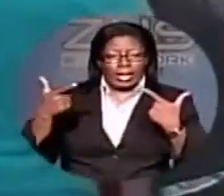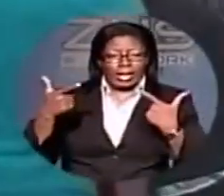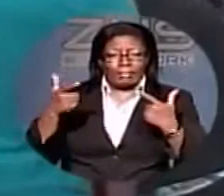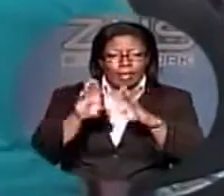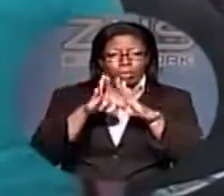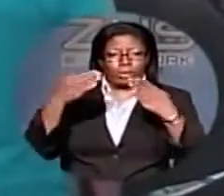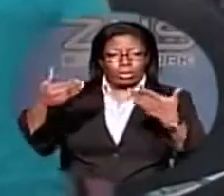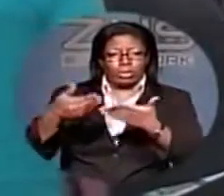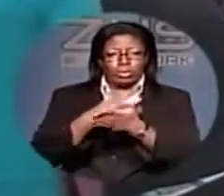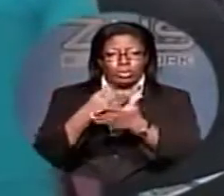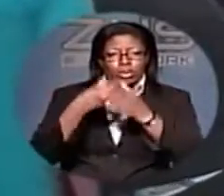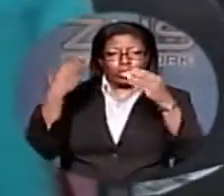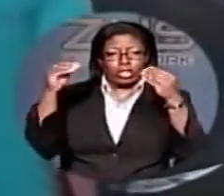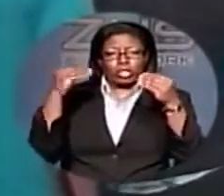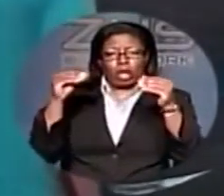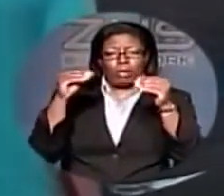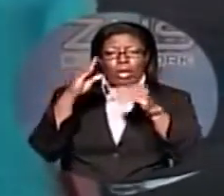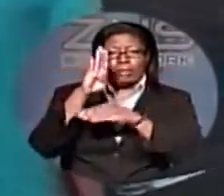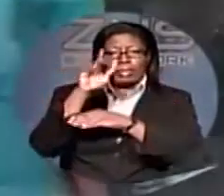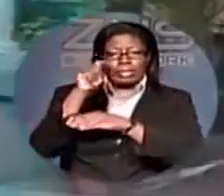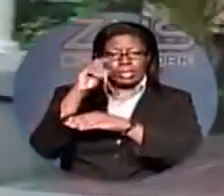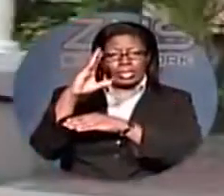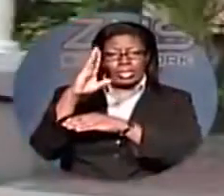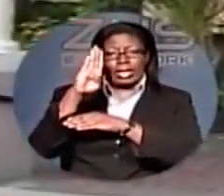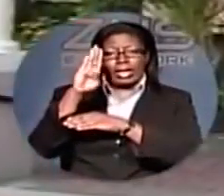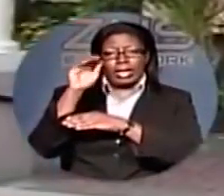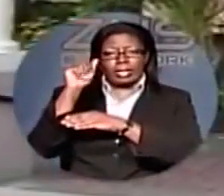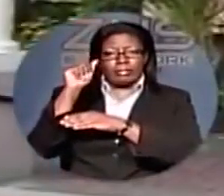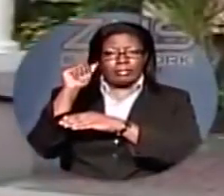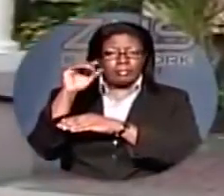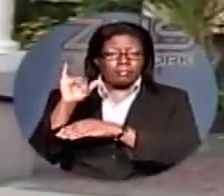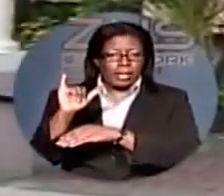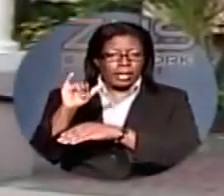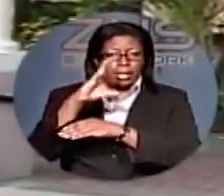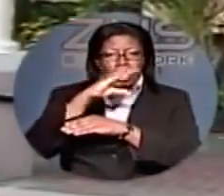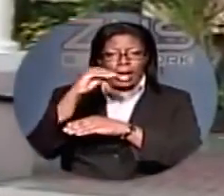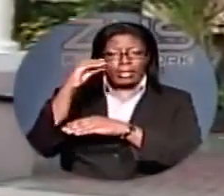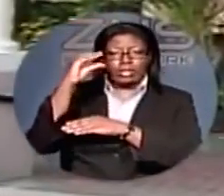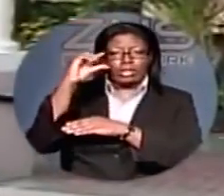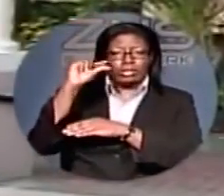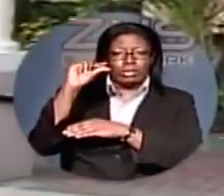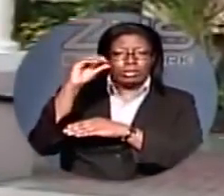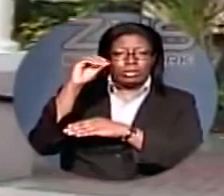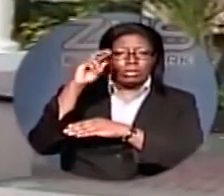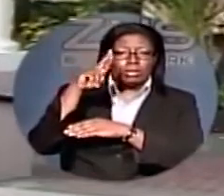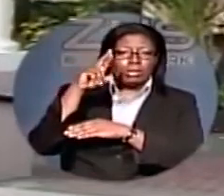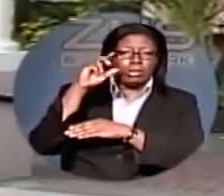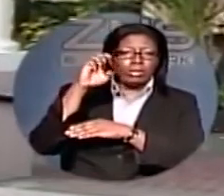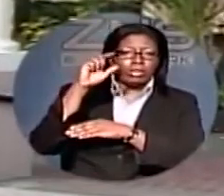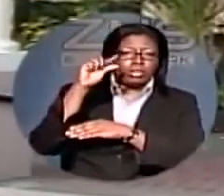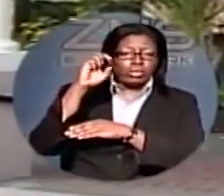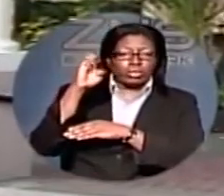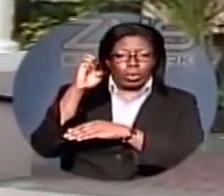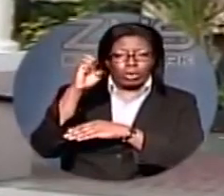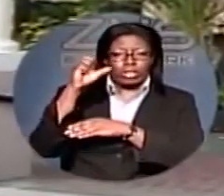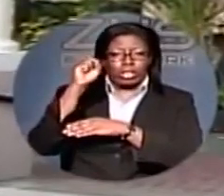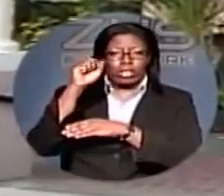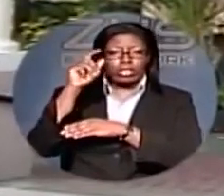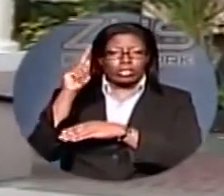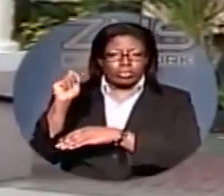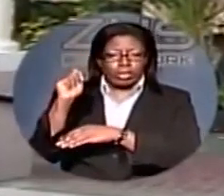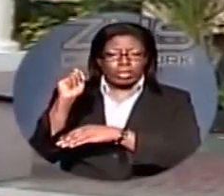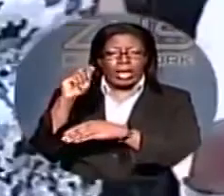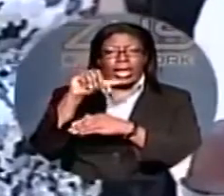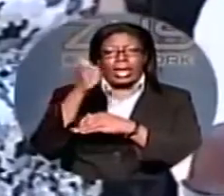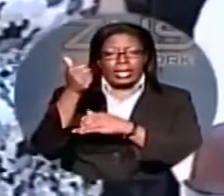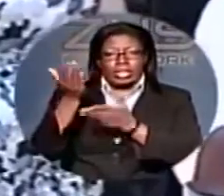of the brand new retail store for BTC at Bay and George Streets. The store will officially open tomorrow and you can get any service you want